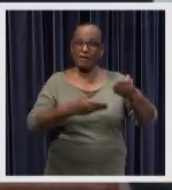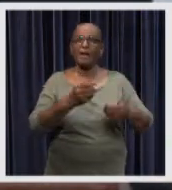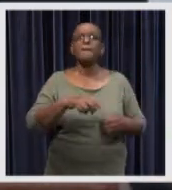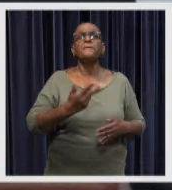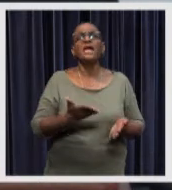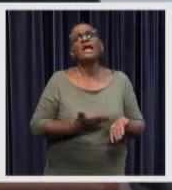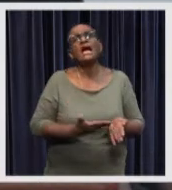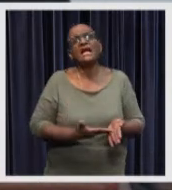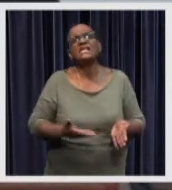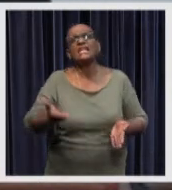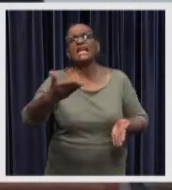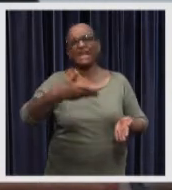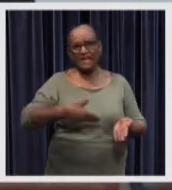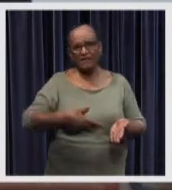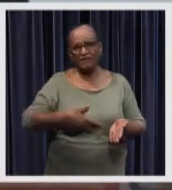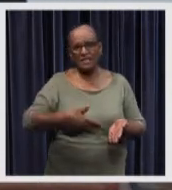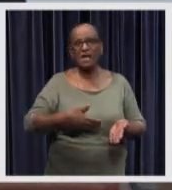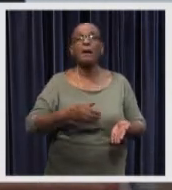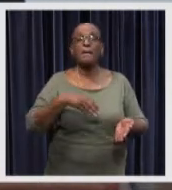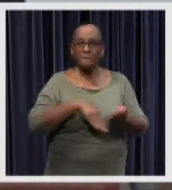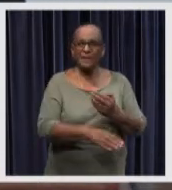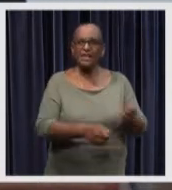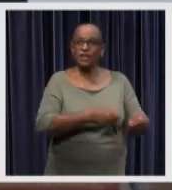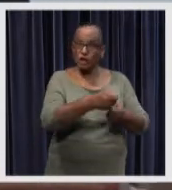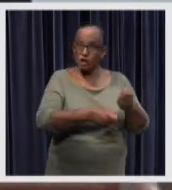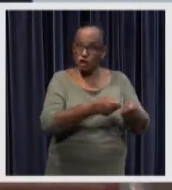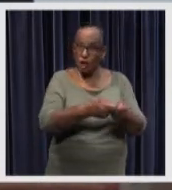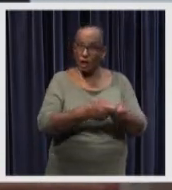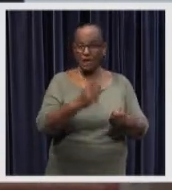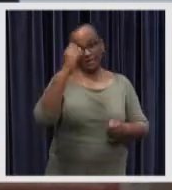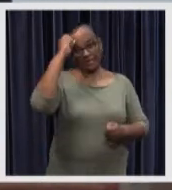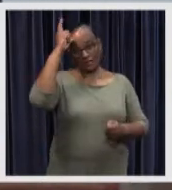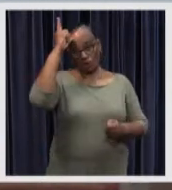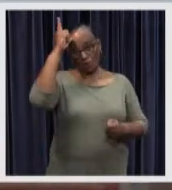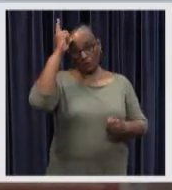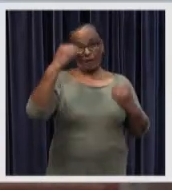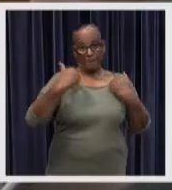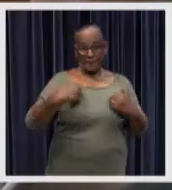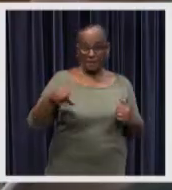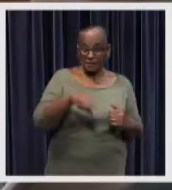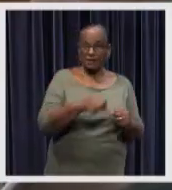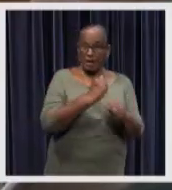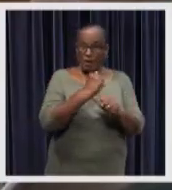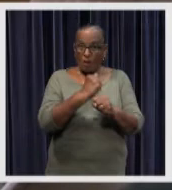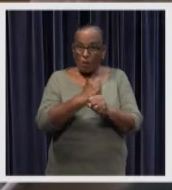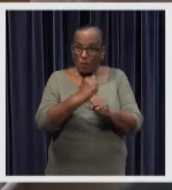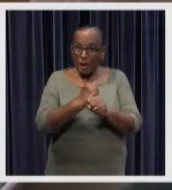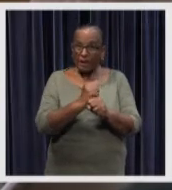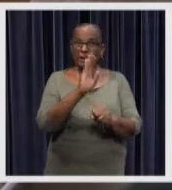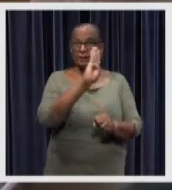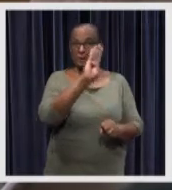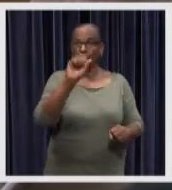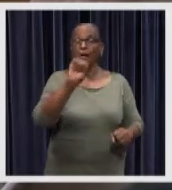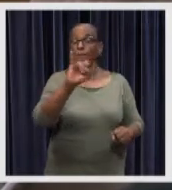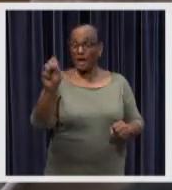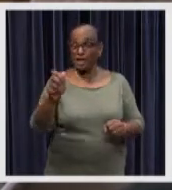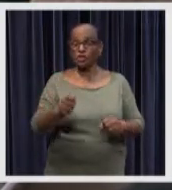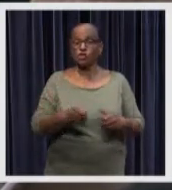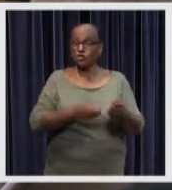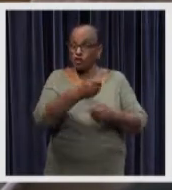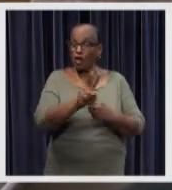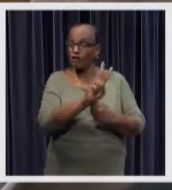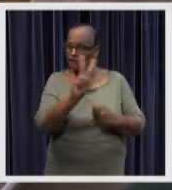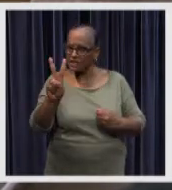have been put to work to revise the basic health care insurance act to provide guarantees within the health care